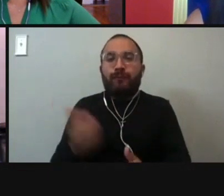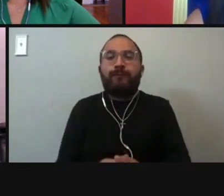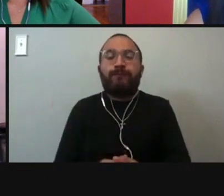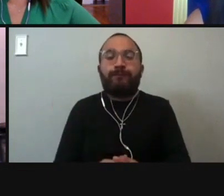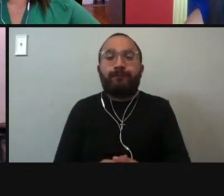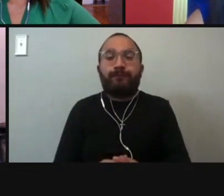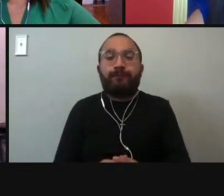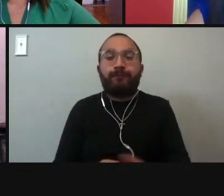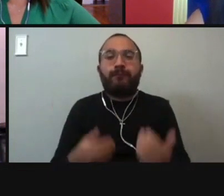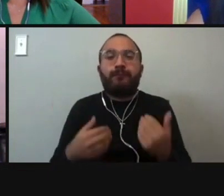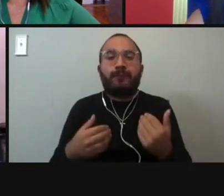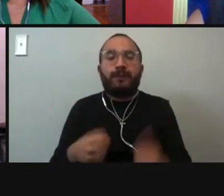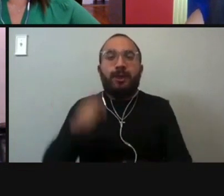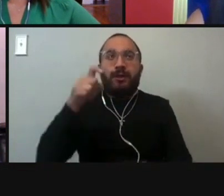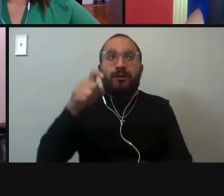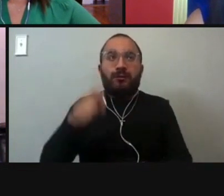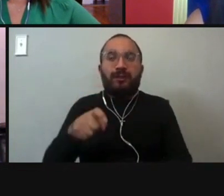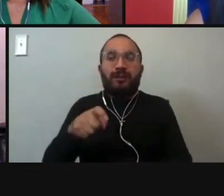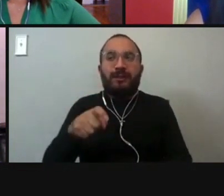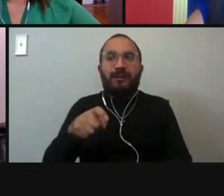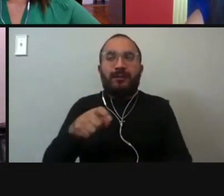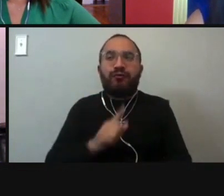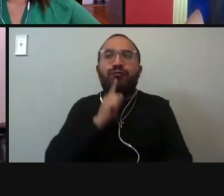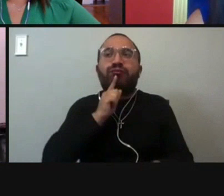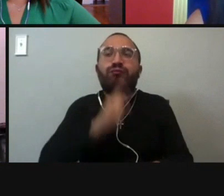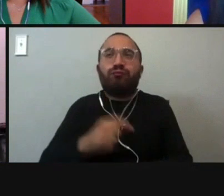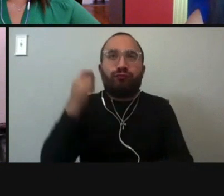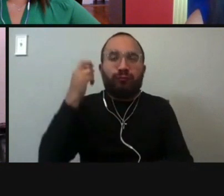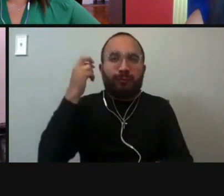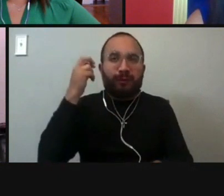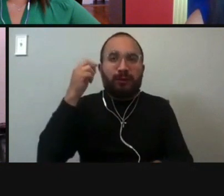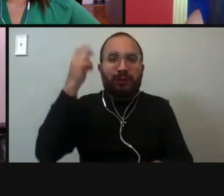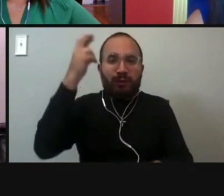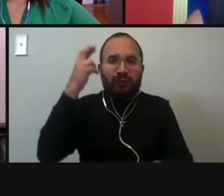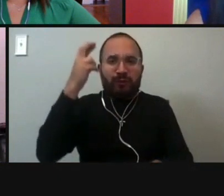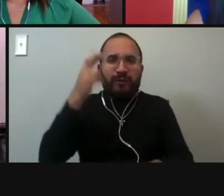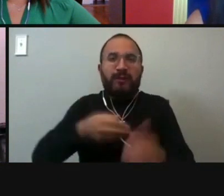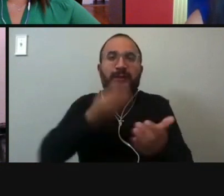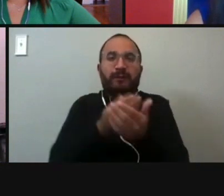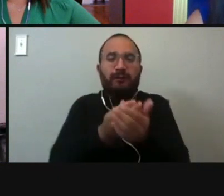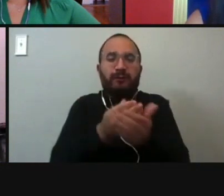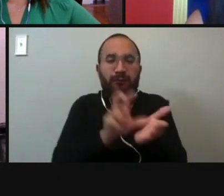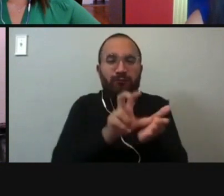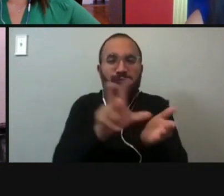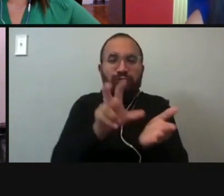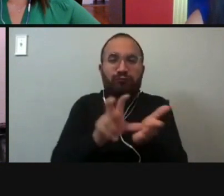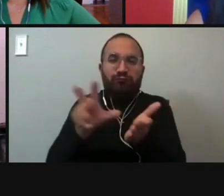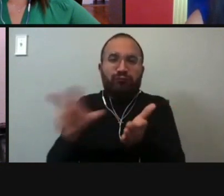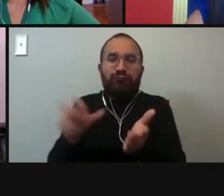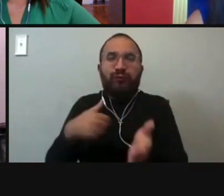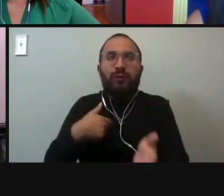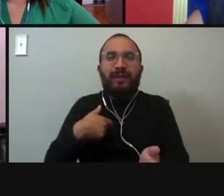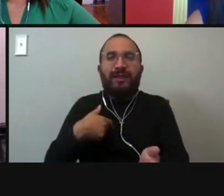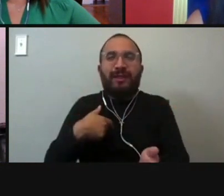We have to make sure that they have easy access to this CARES money that's coming in. From what I hear,